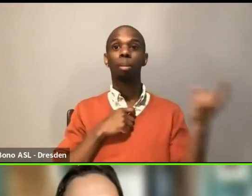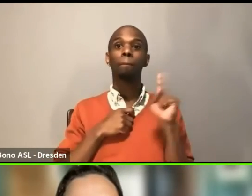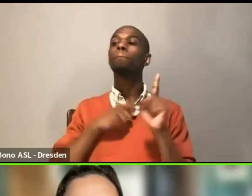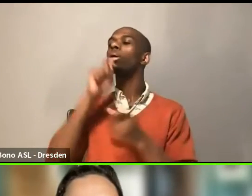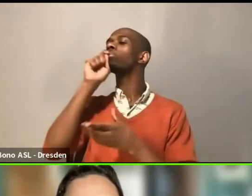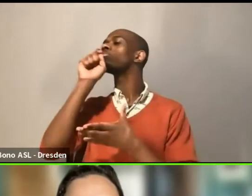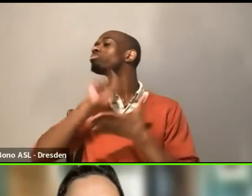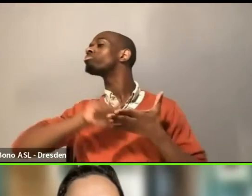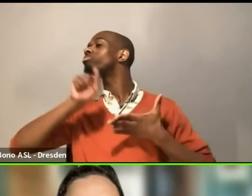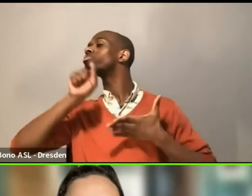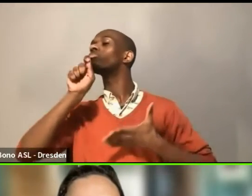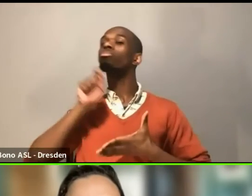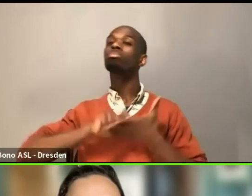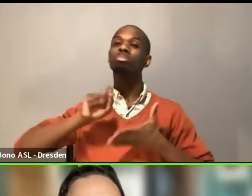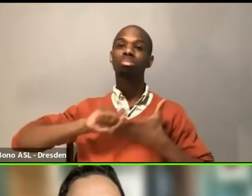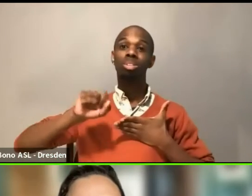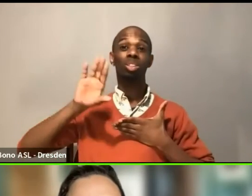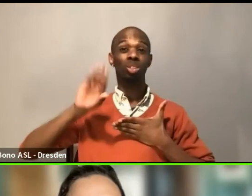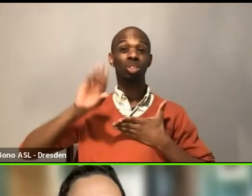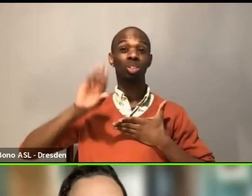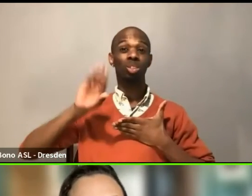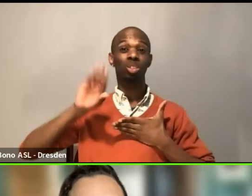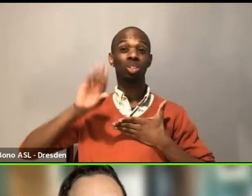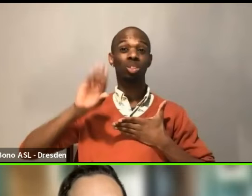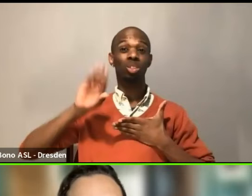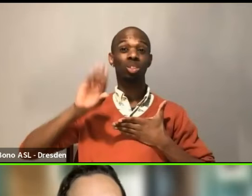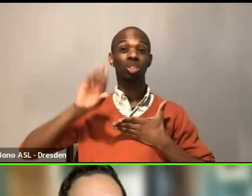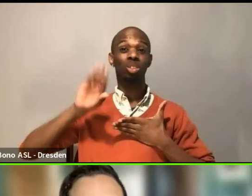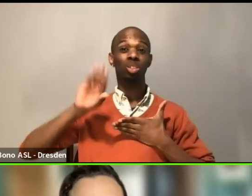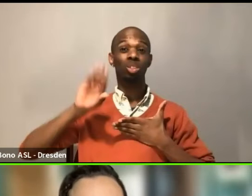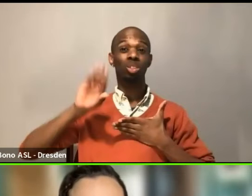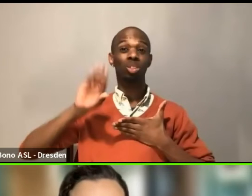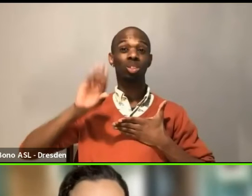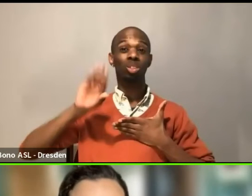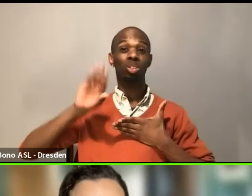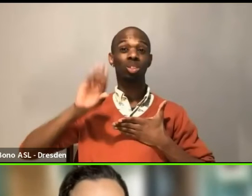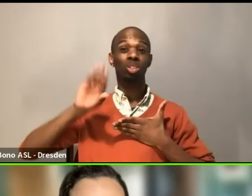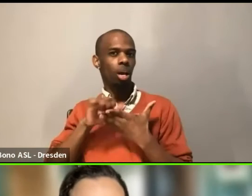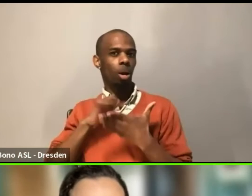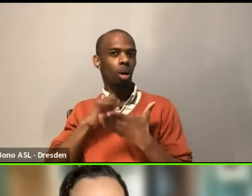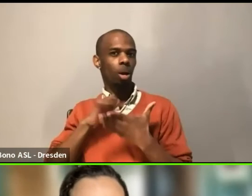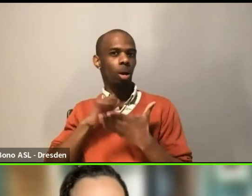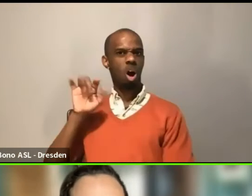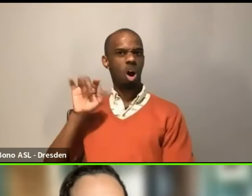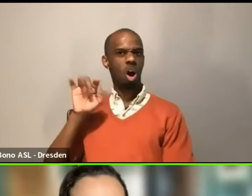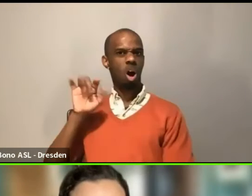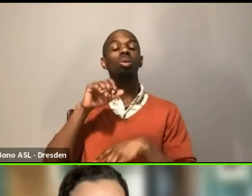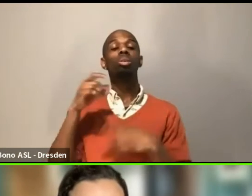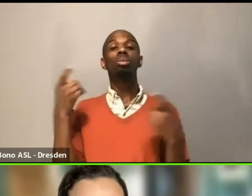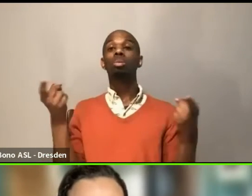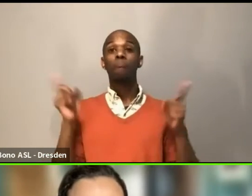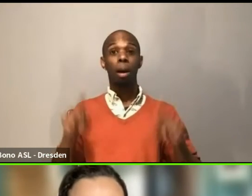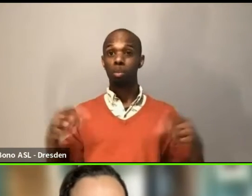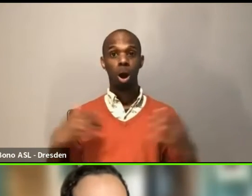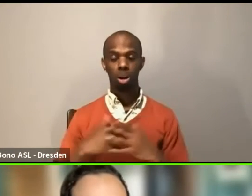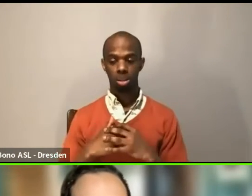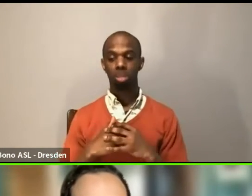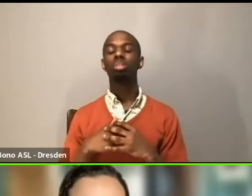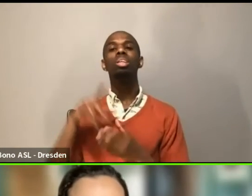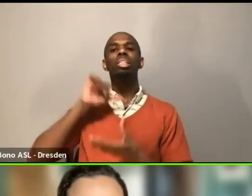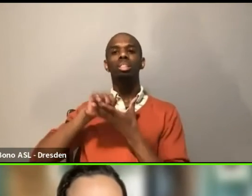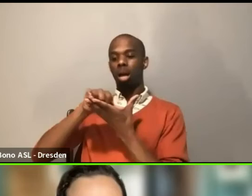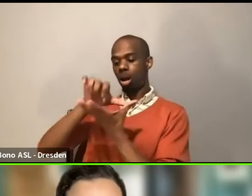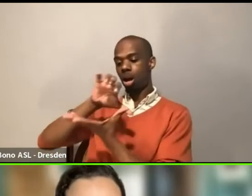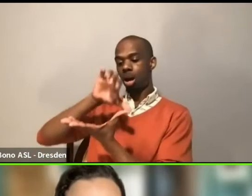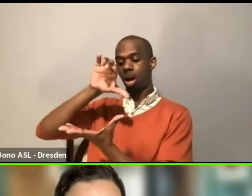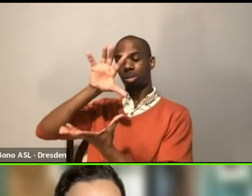happens is, is basically literally the amount of take home, right? The amount that we can cover will